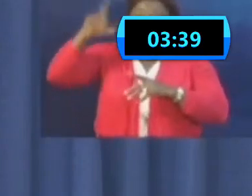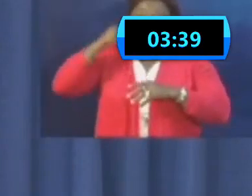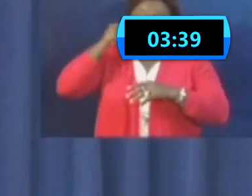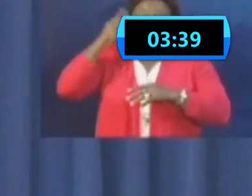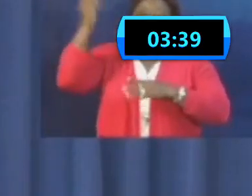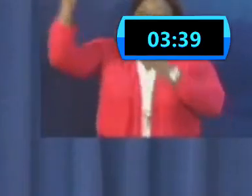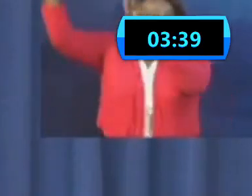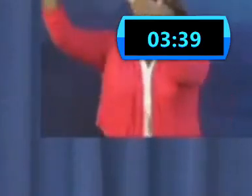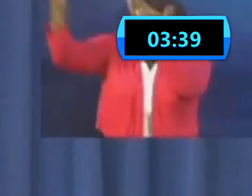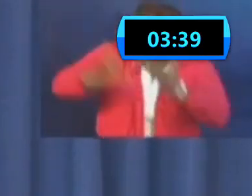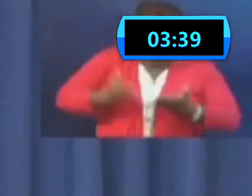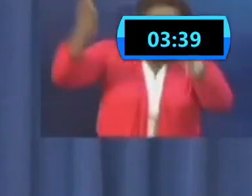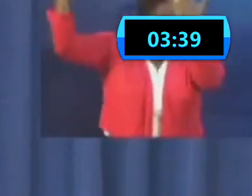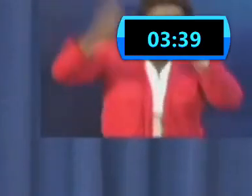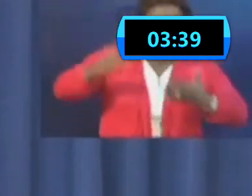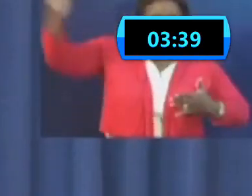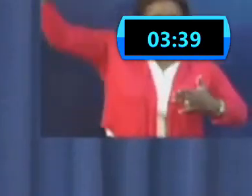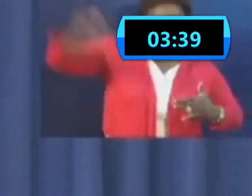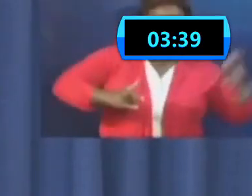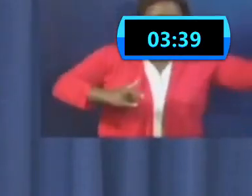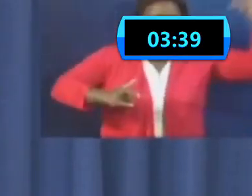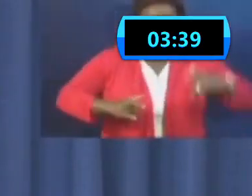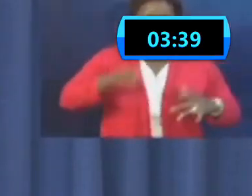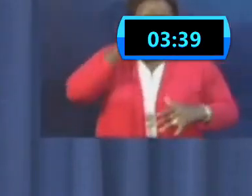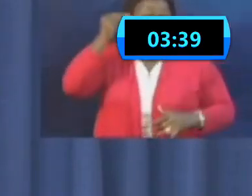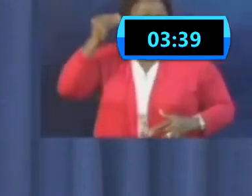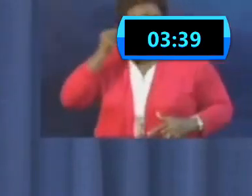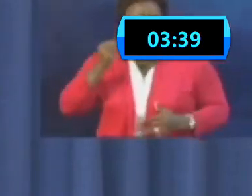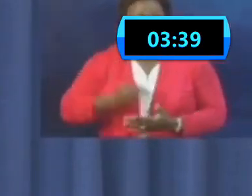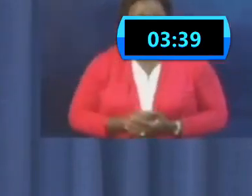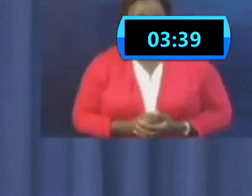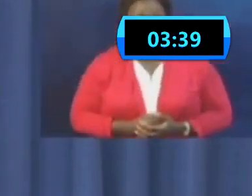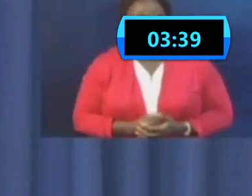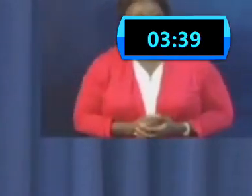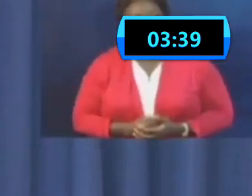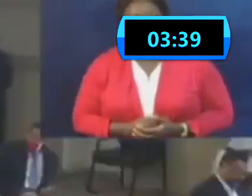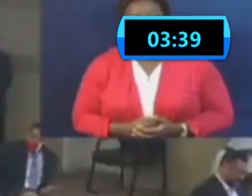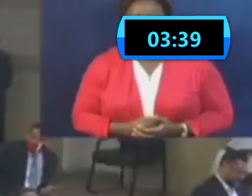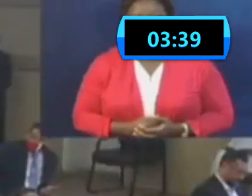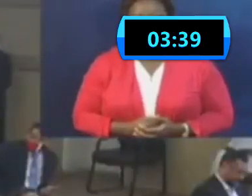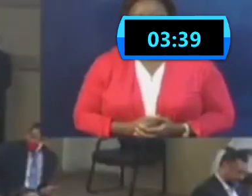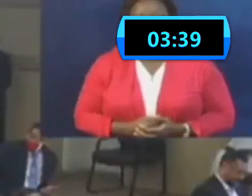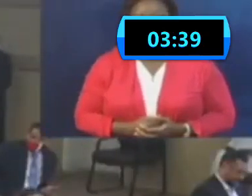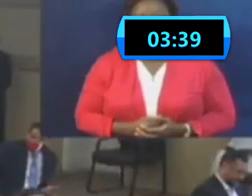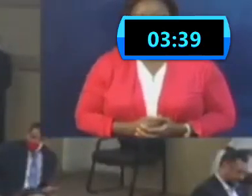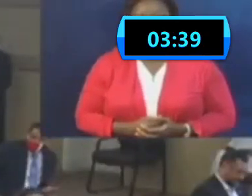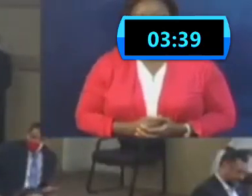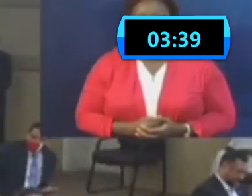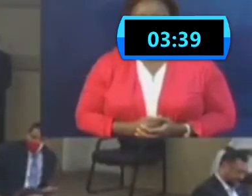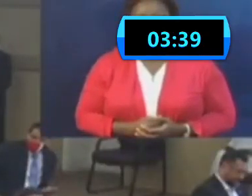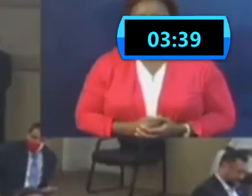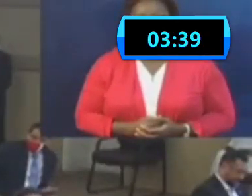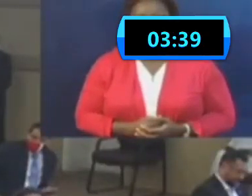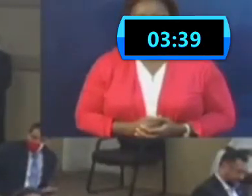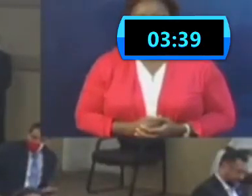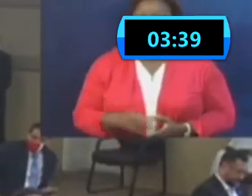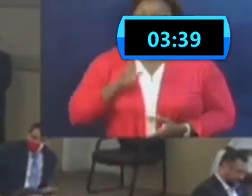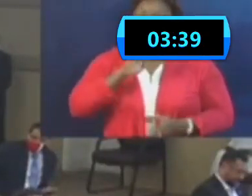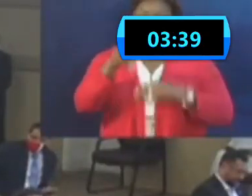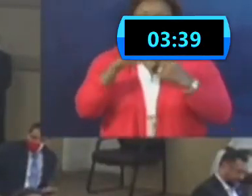back home now in as quickly a way as we can. Returning nationals will be allowed to form quarantine?